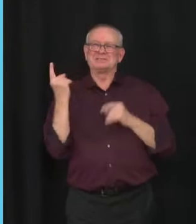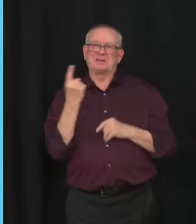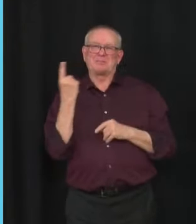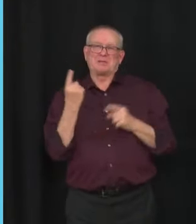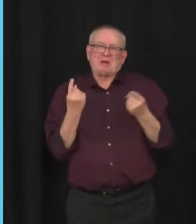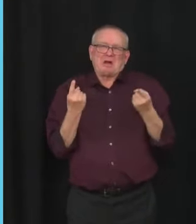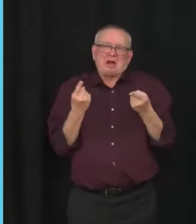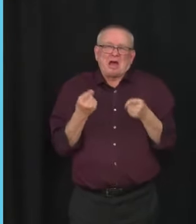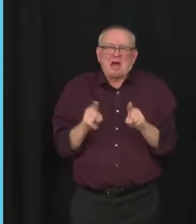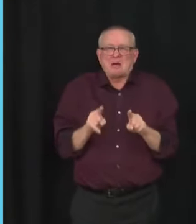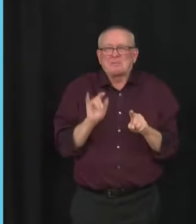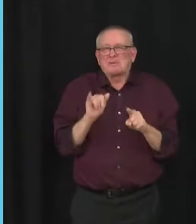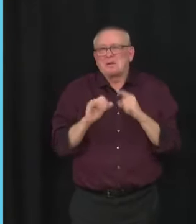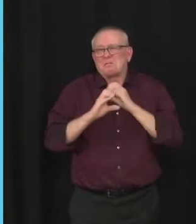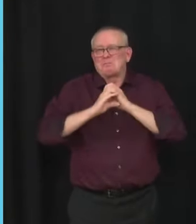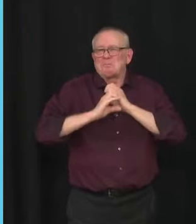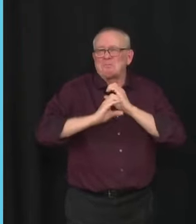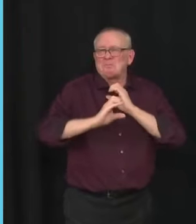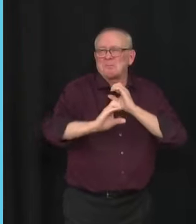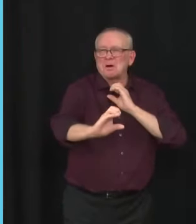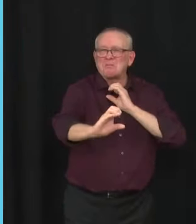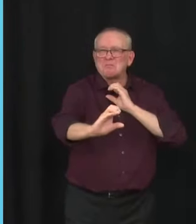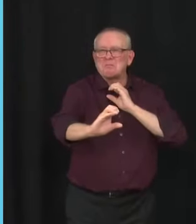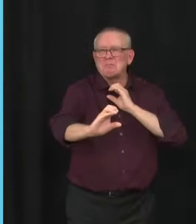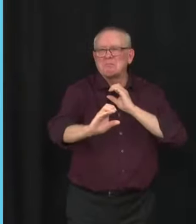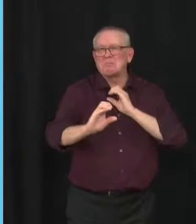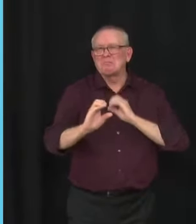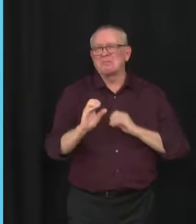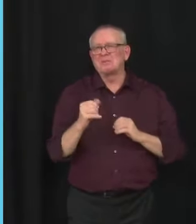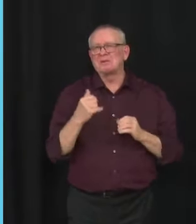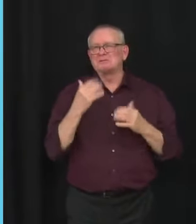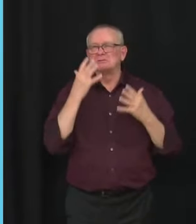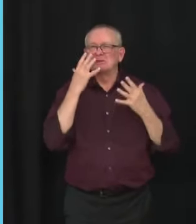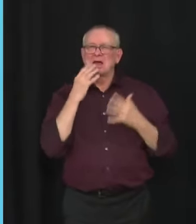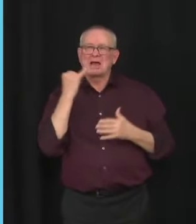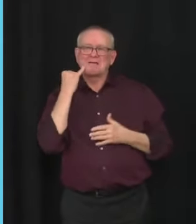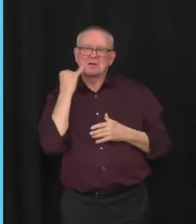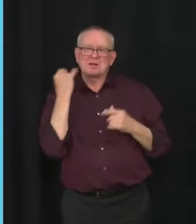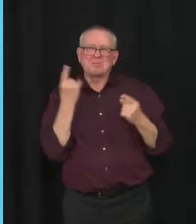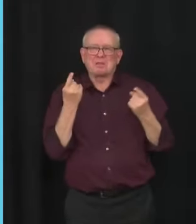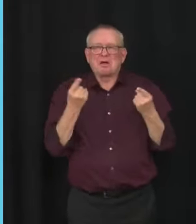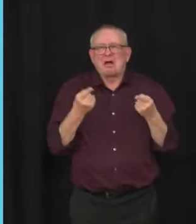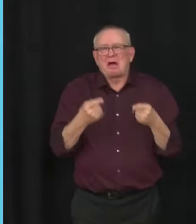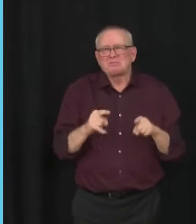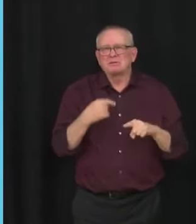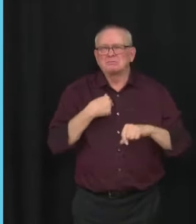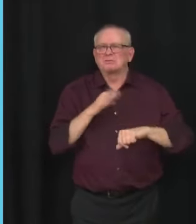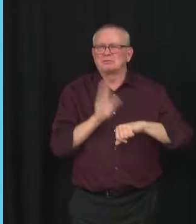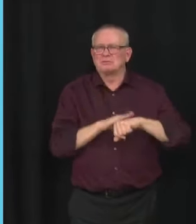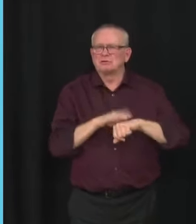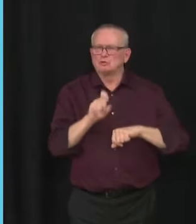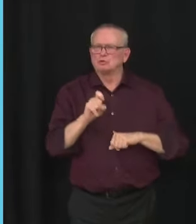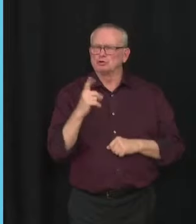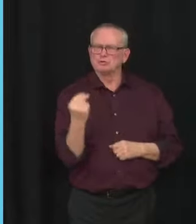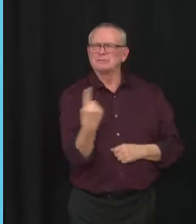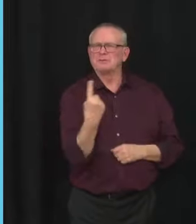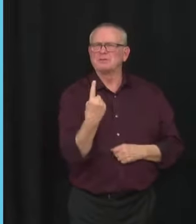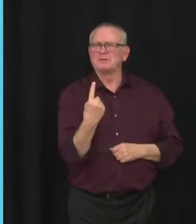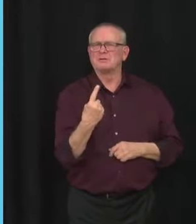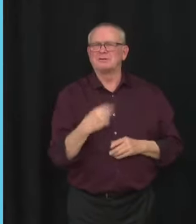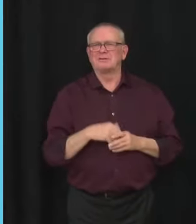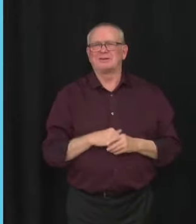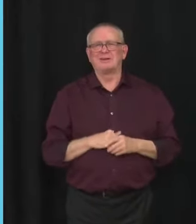This is totally irresponsible on the part of David Suzuki. And let me point out a track record of